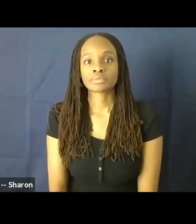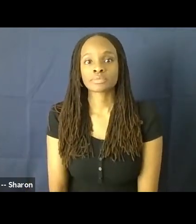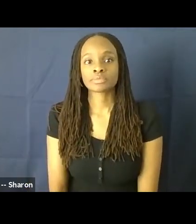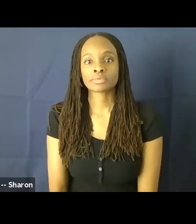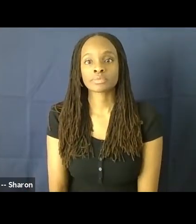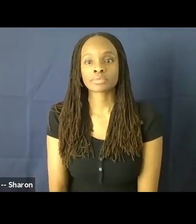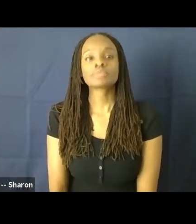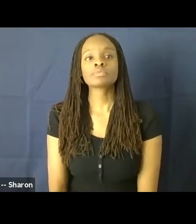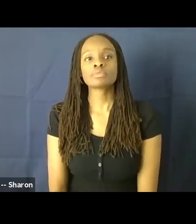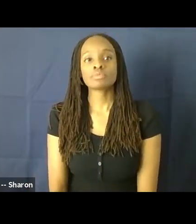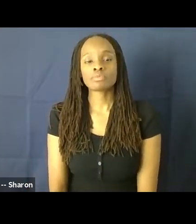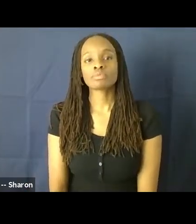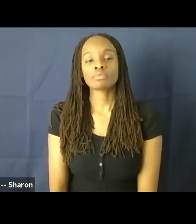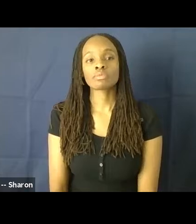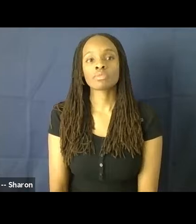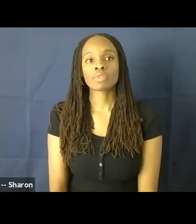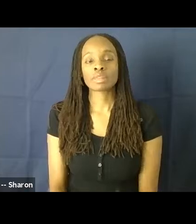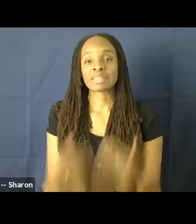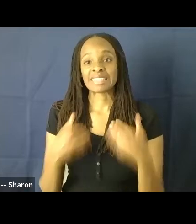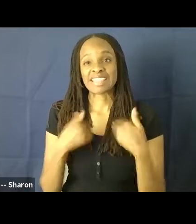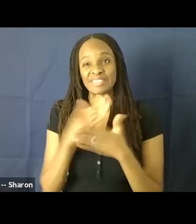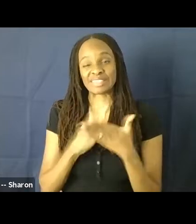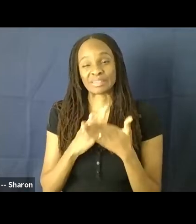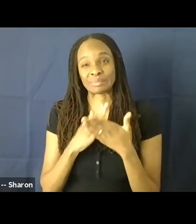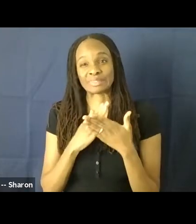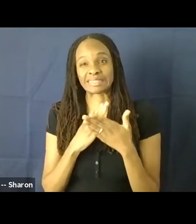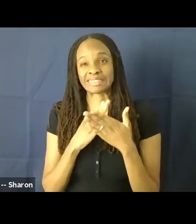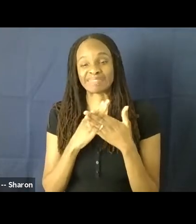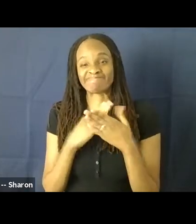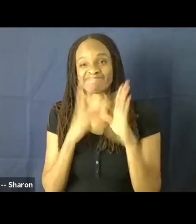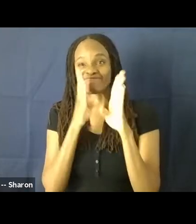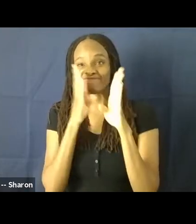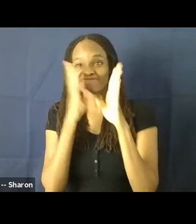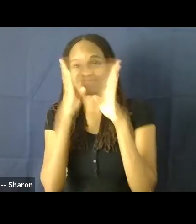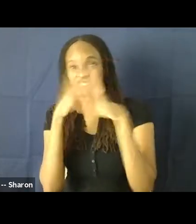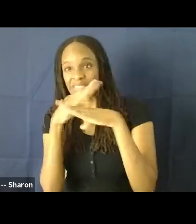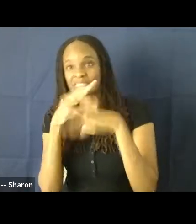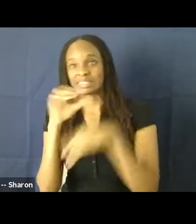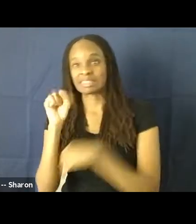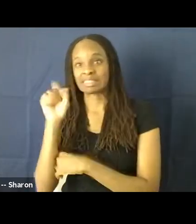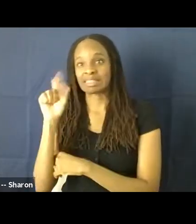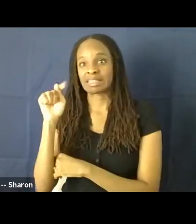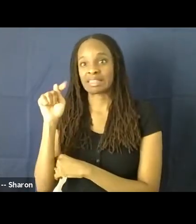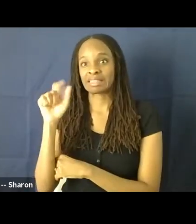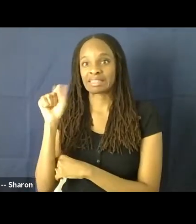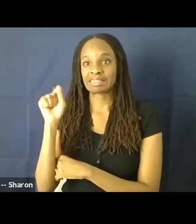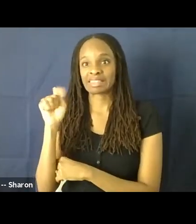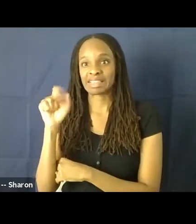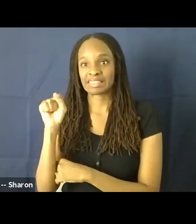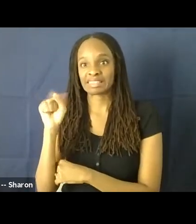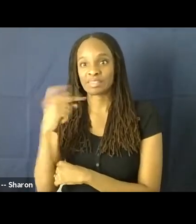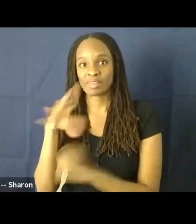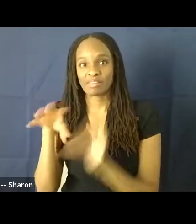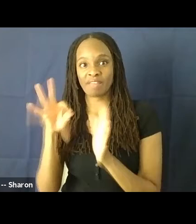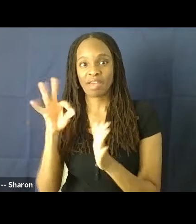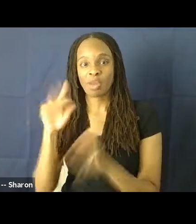So here are some troubling, I guess, statistics that we found in our study. So we see that only